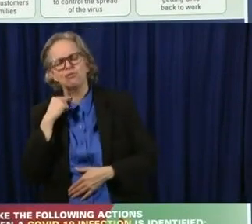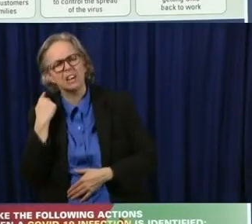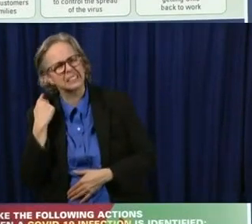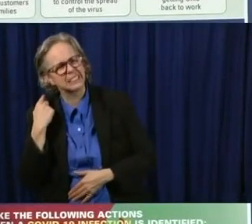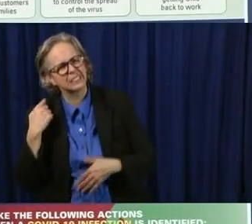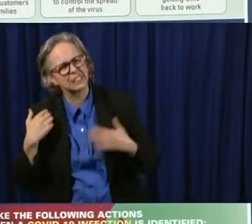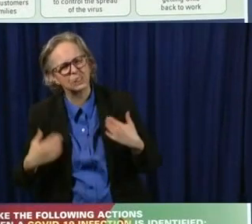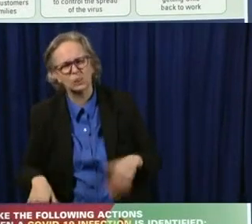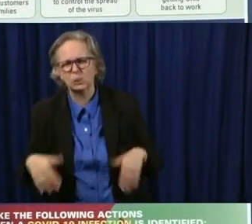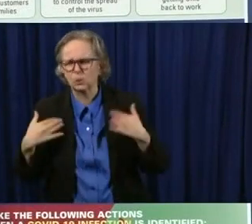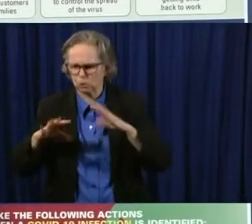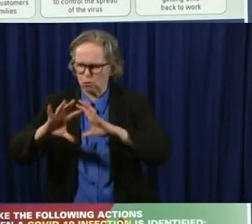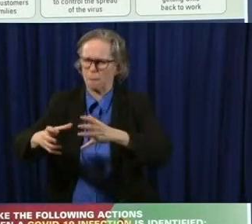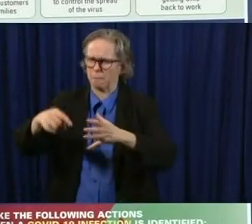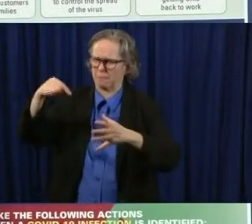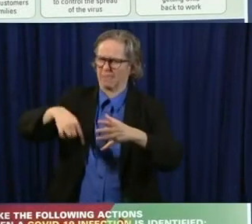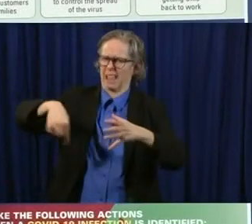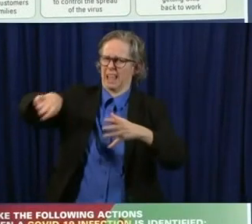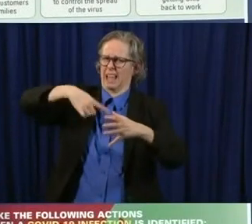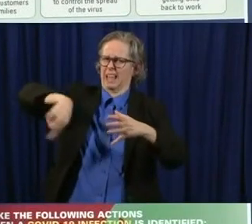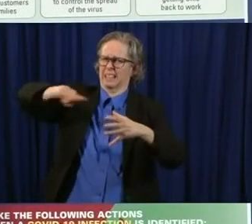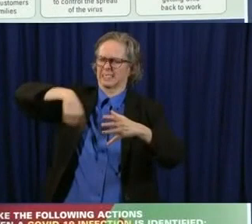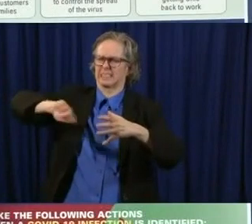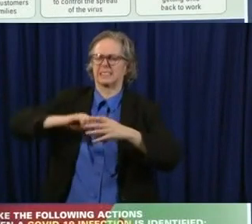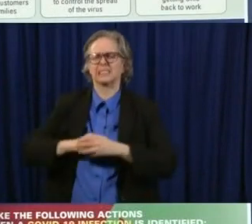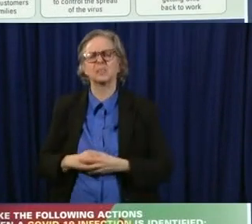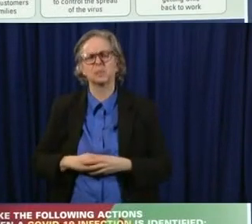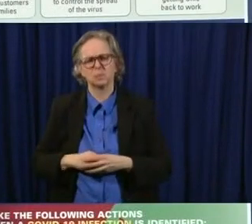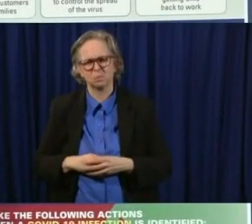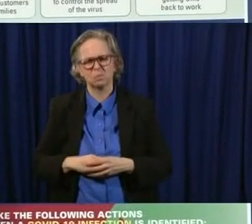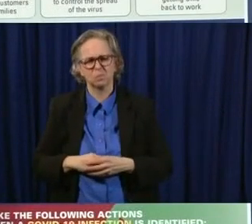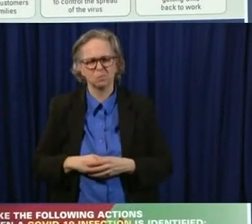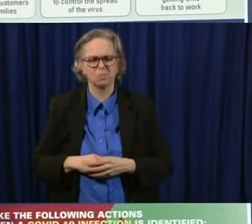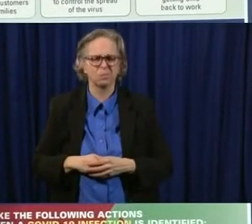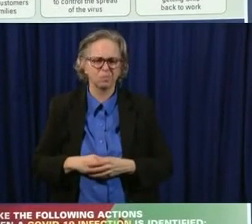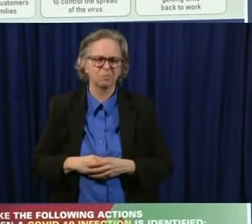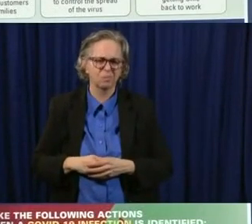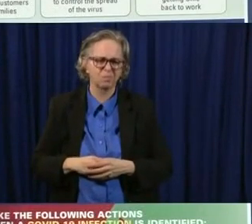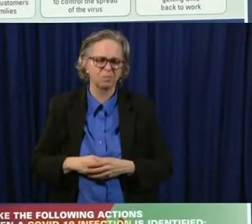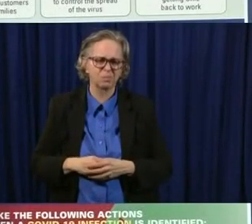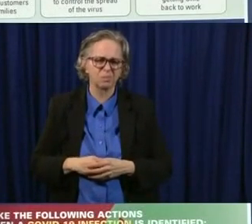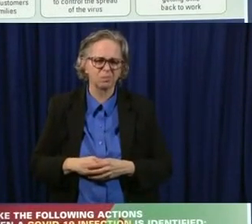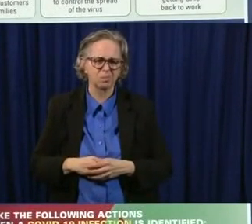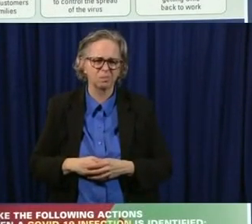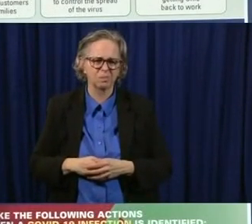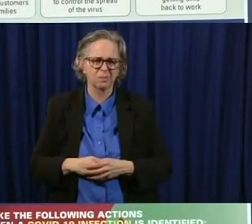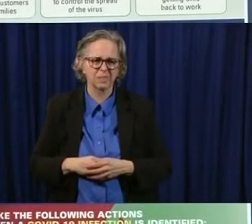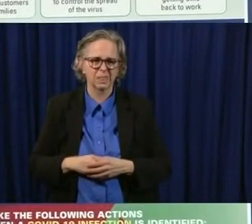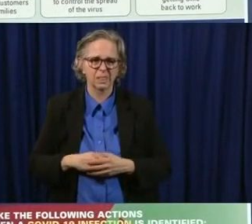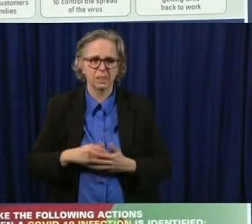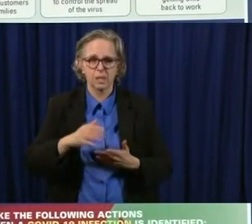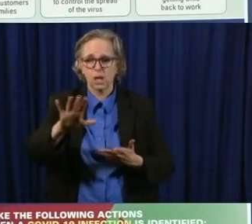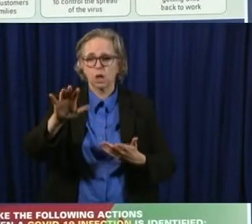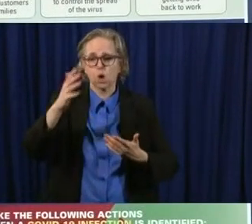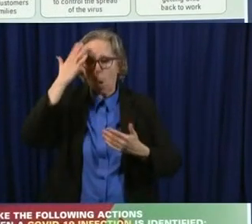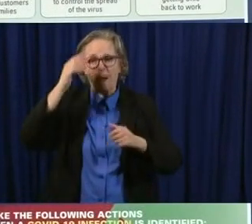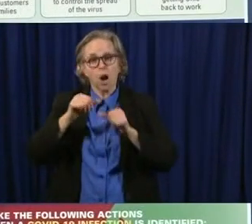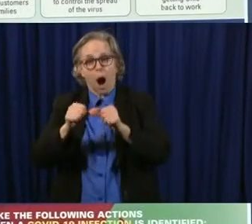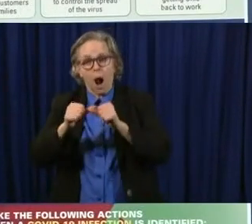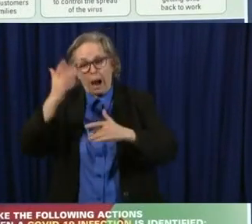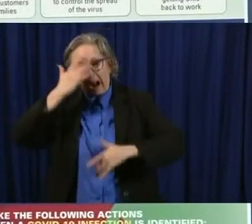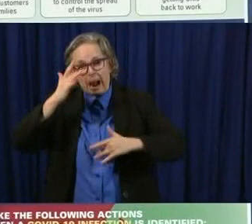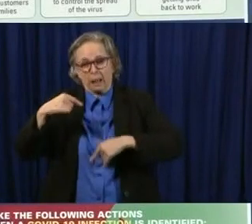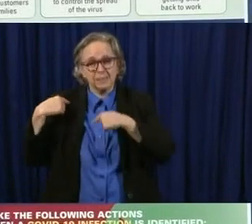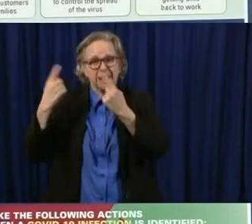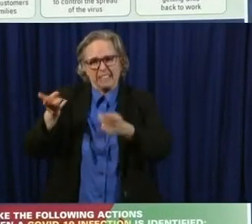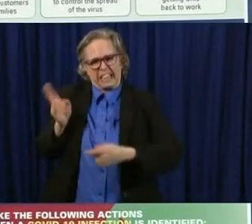situation. Um, we know, um, that anybody with chronic lung disease, uh, moderate